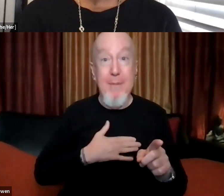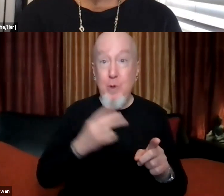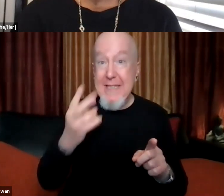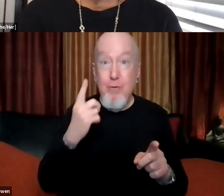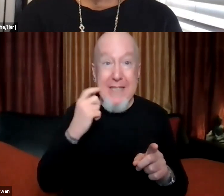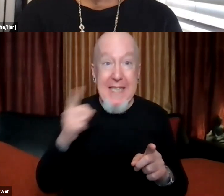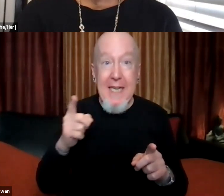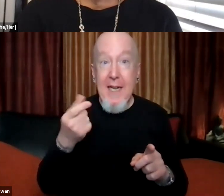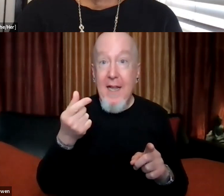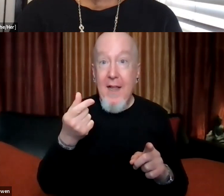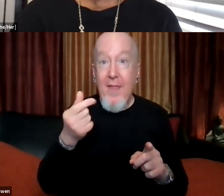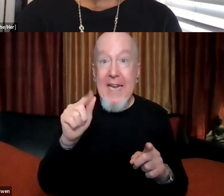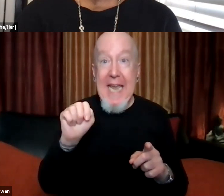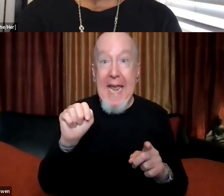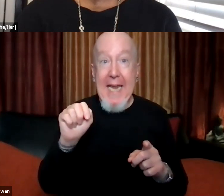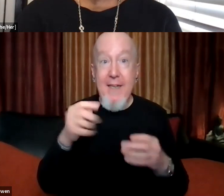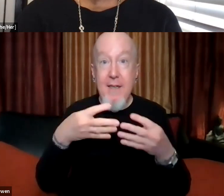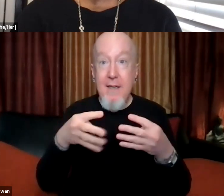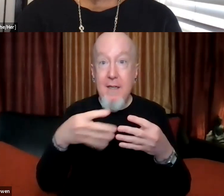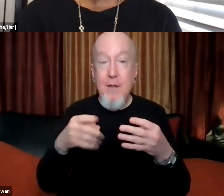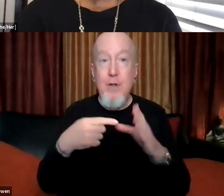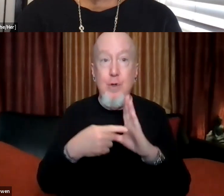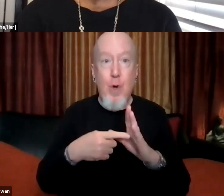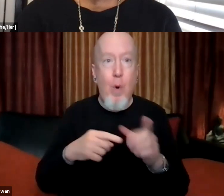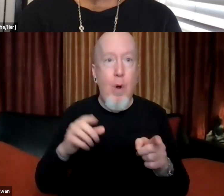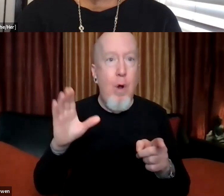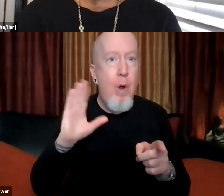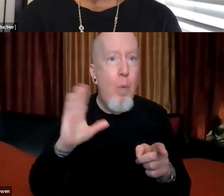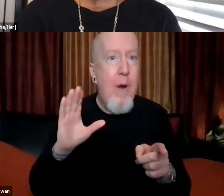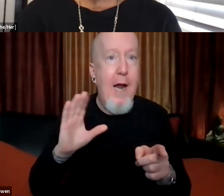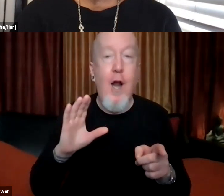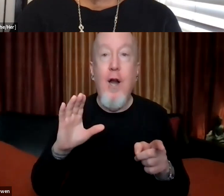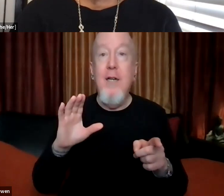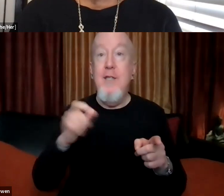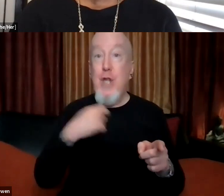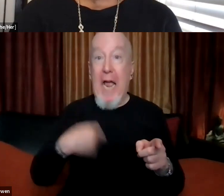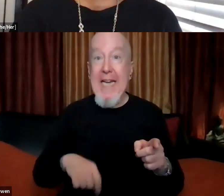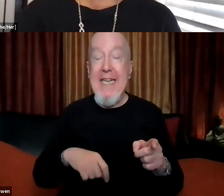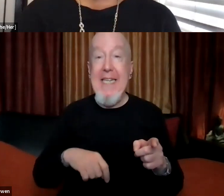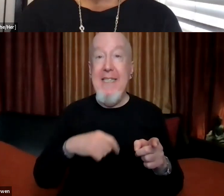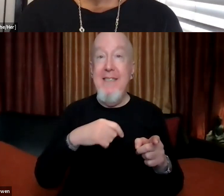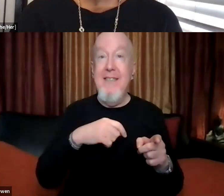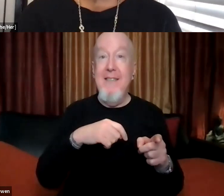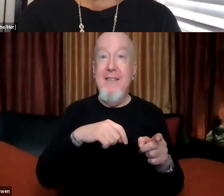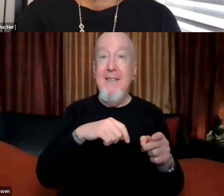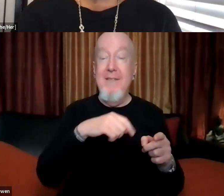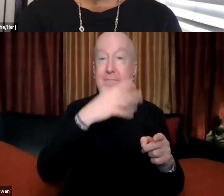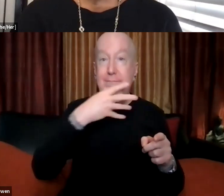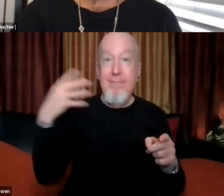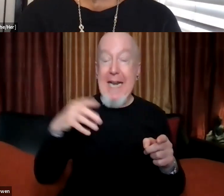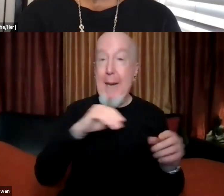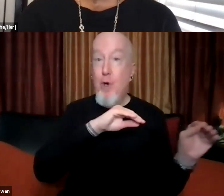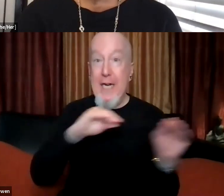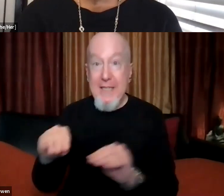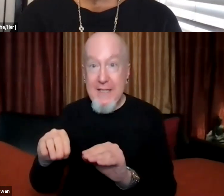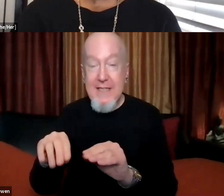the gate to mark, um, where the former, um, site of settlement by Chinese immigrants and sites of violence in Santa Cruz has been, um, has been